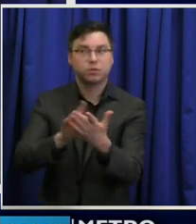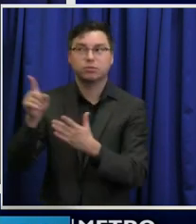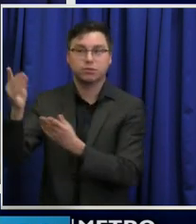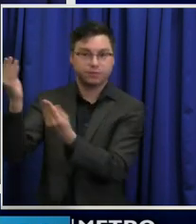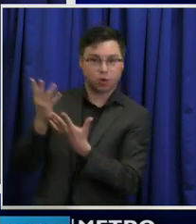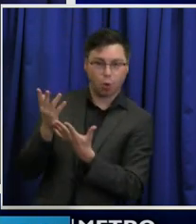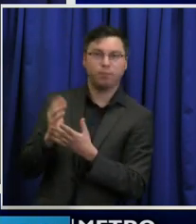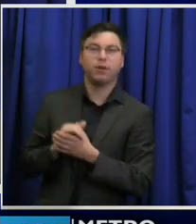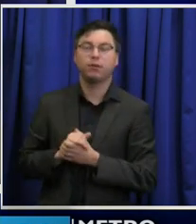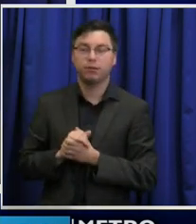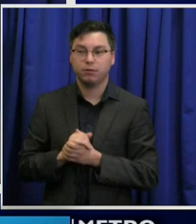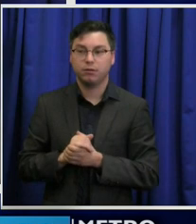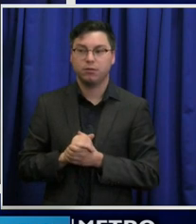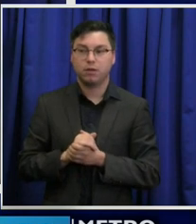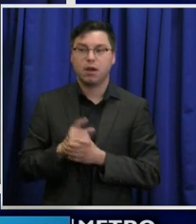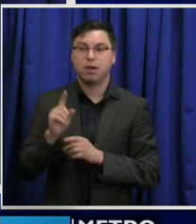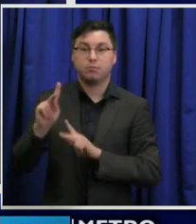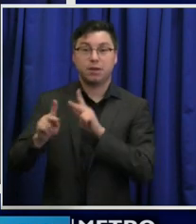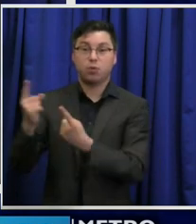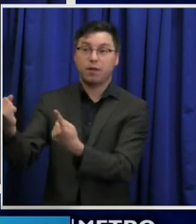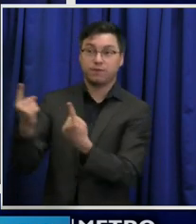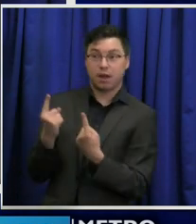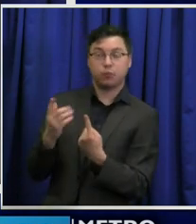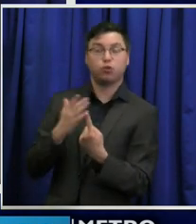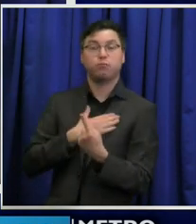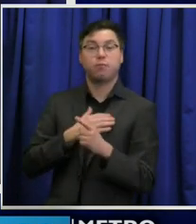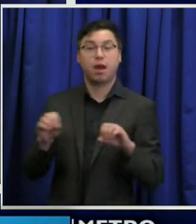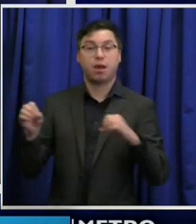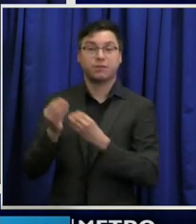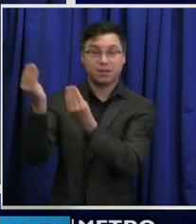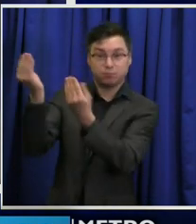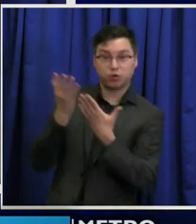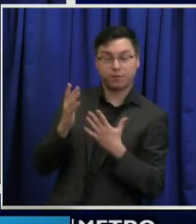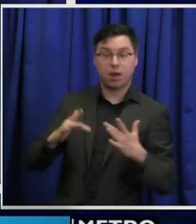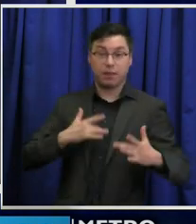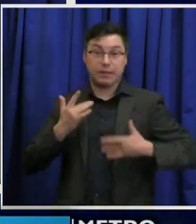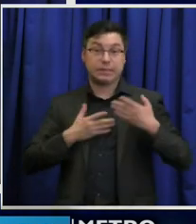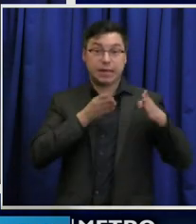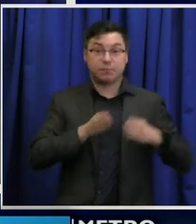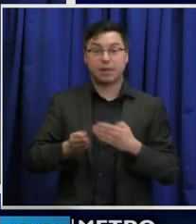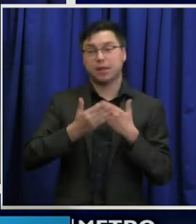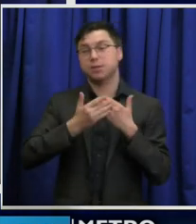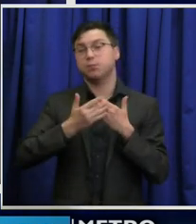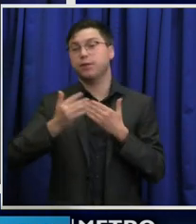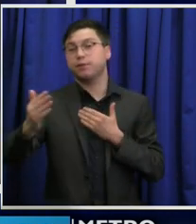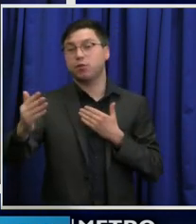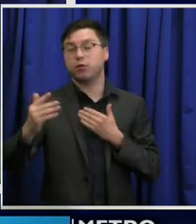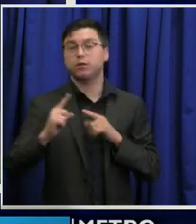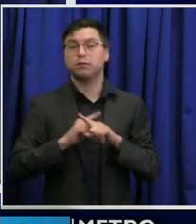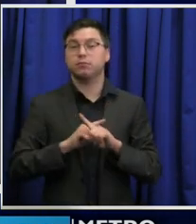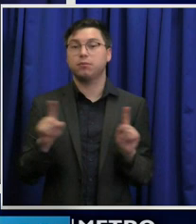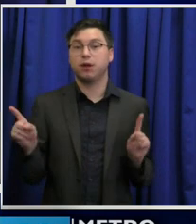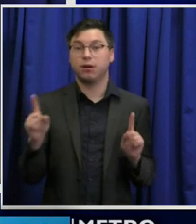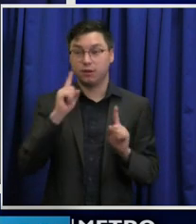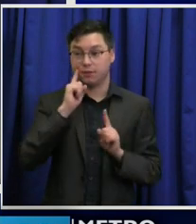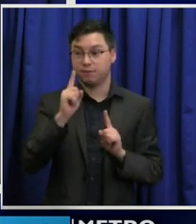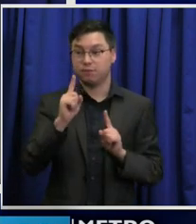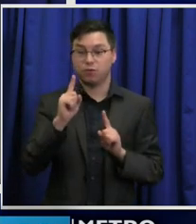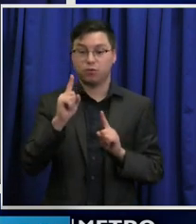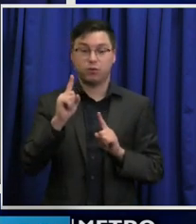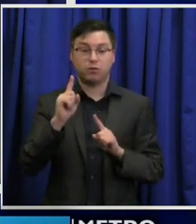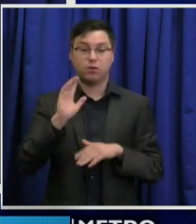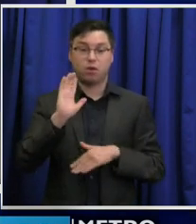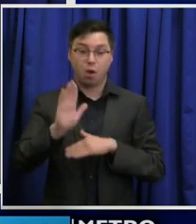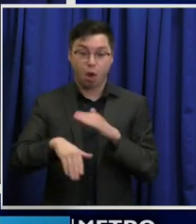and that come to my office and briefed me on the exciting plans going forward. But as in Nashville, all capital